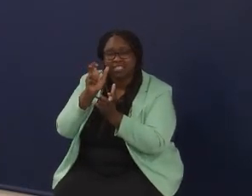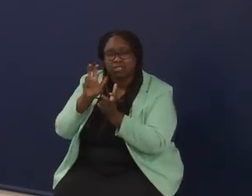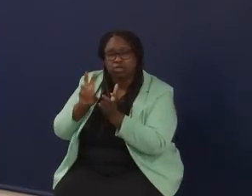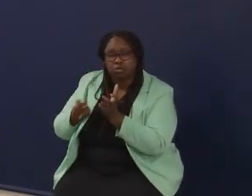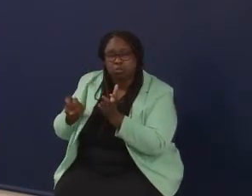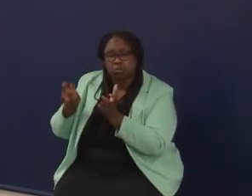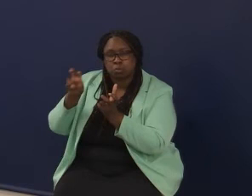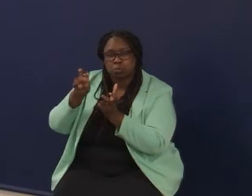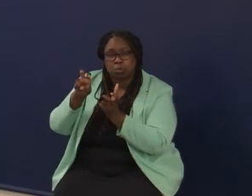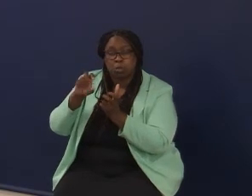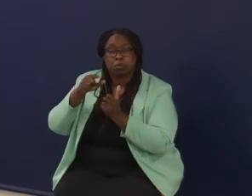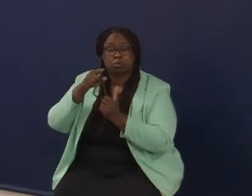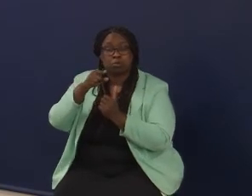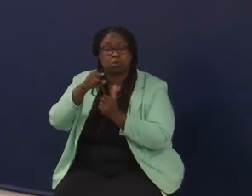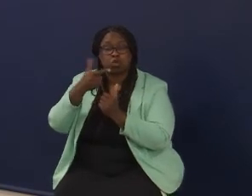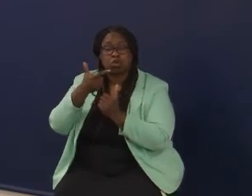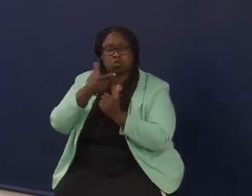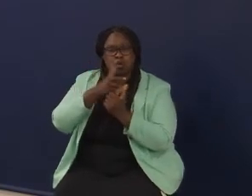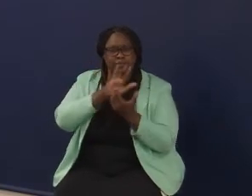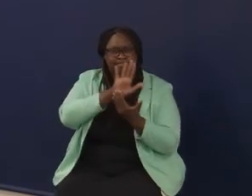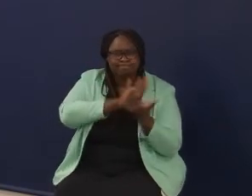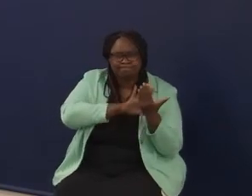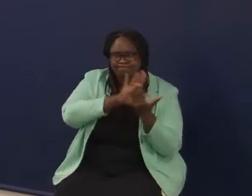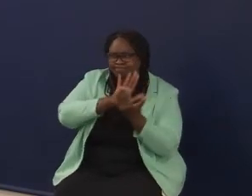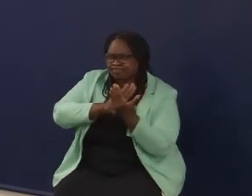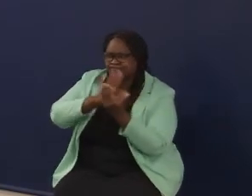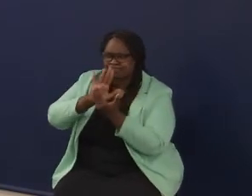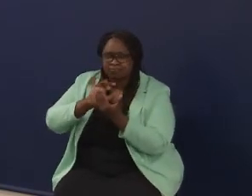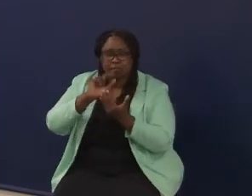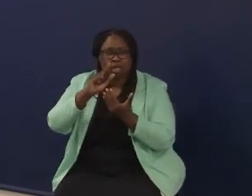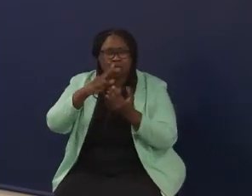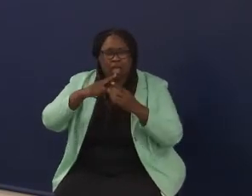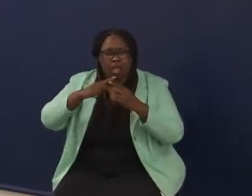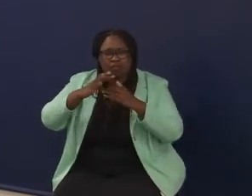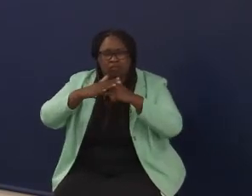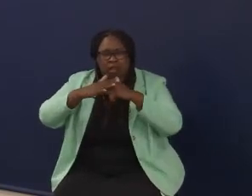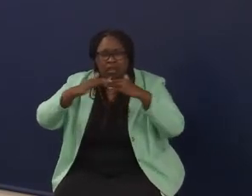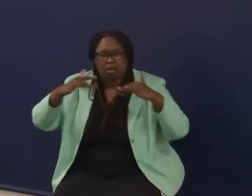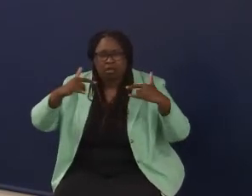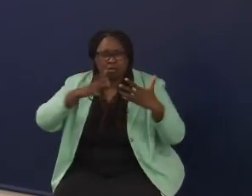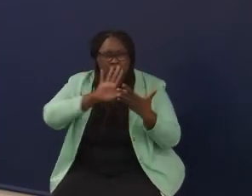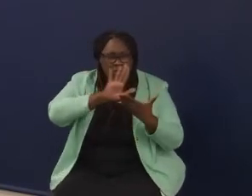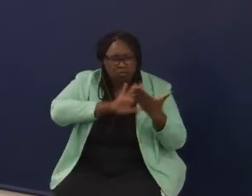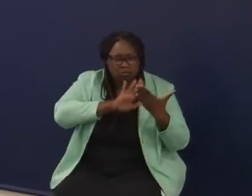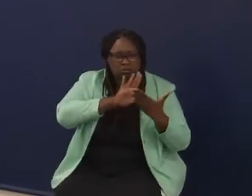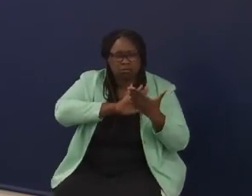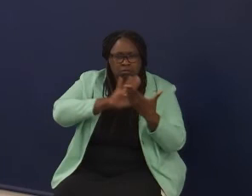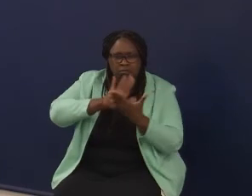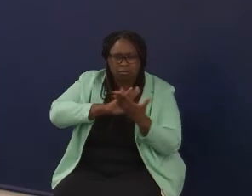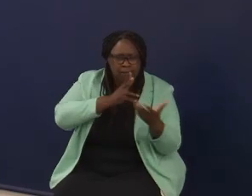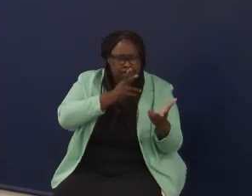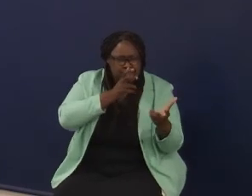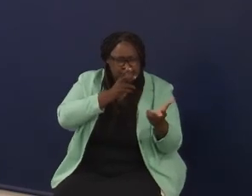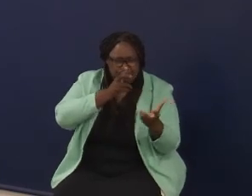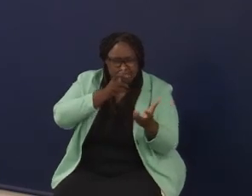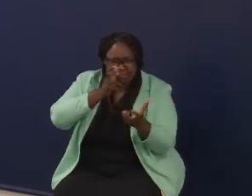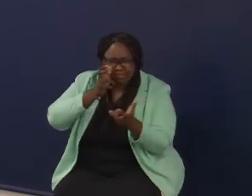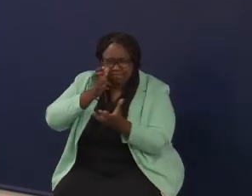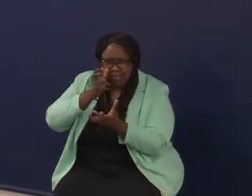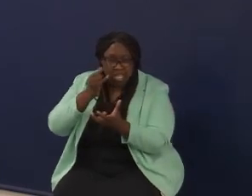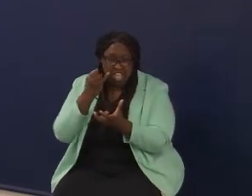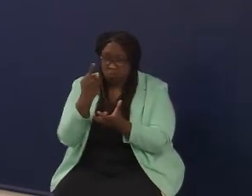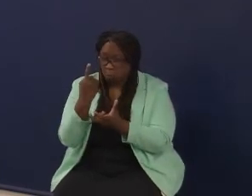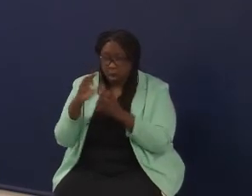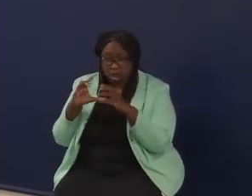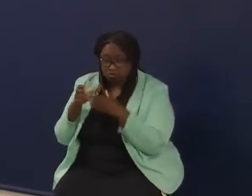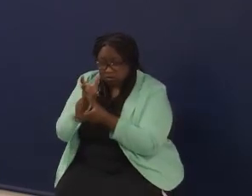lots of different things that come up with this because if you're just listening to one side, it's never going to be successful. So I echo